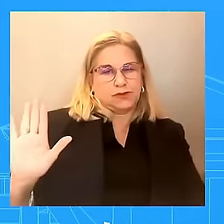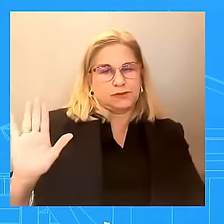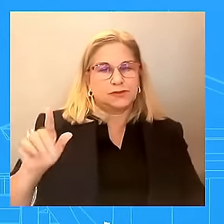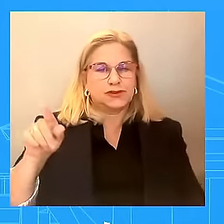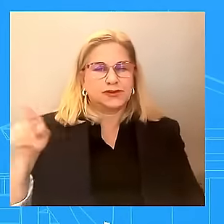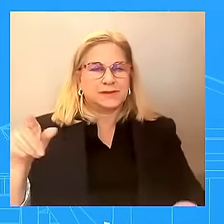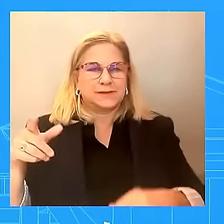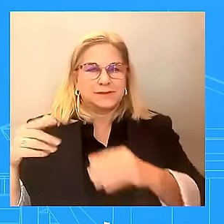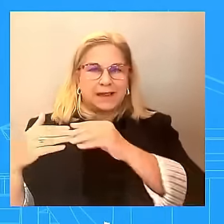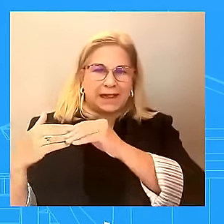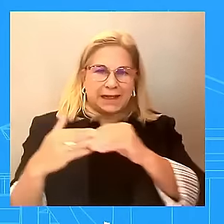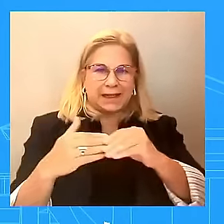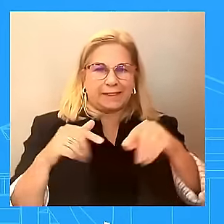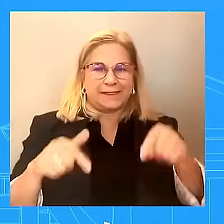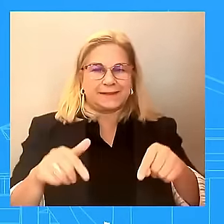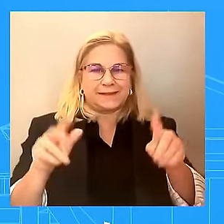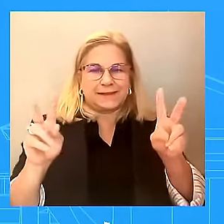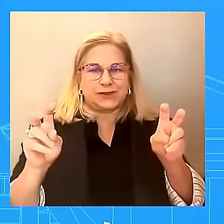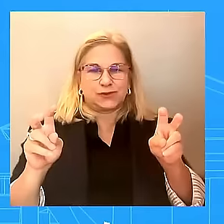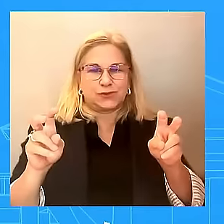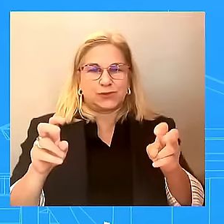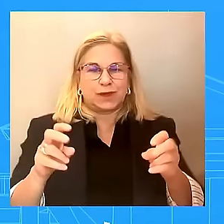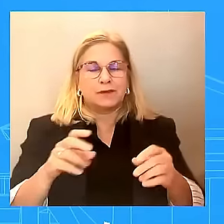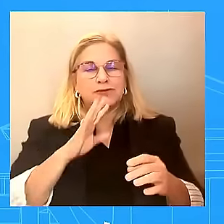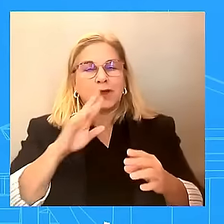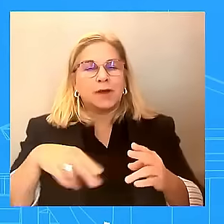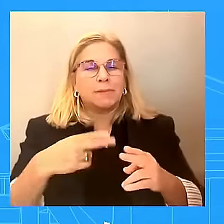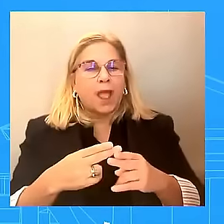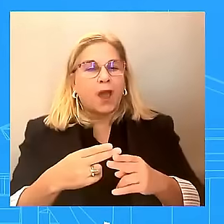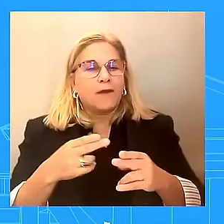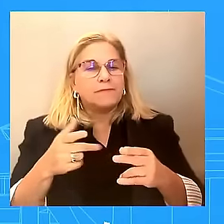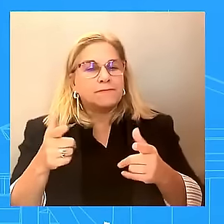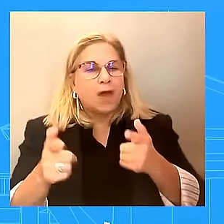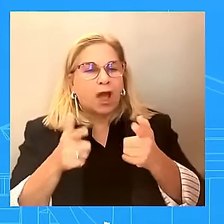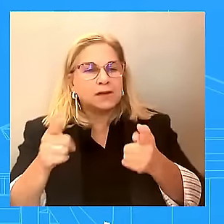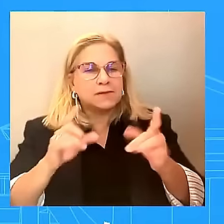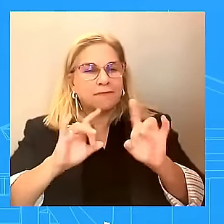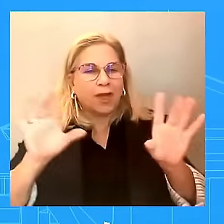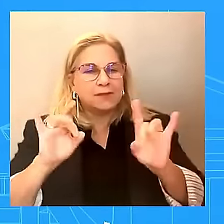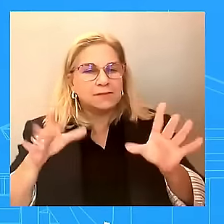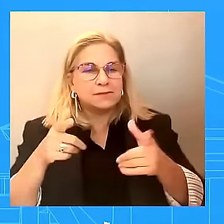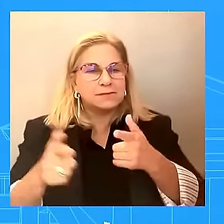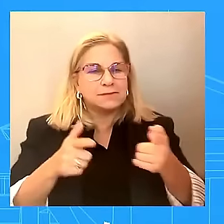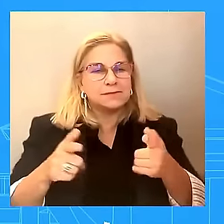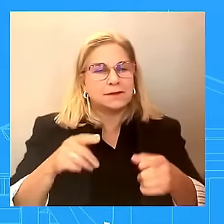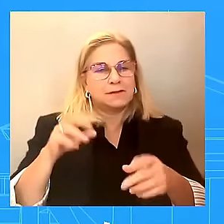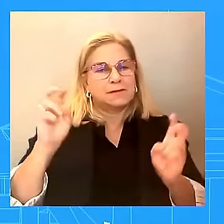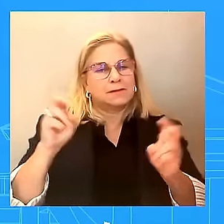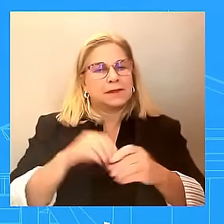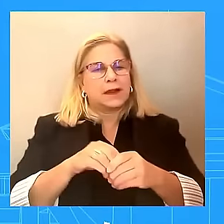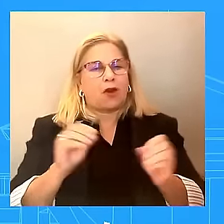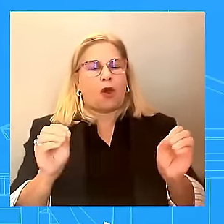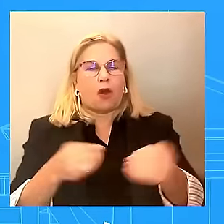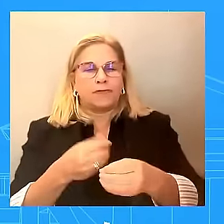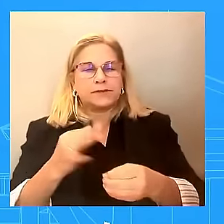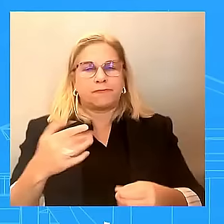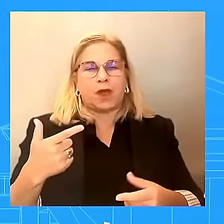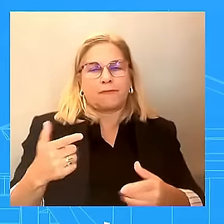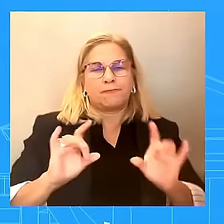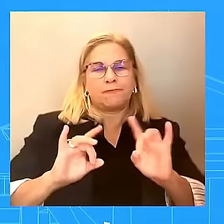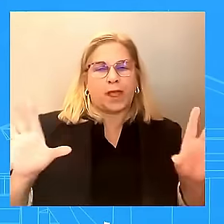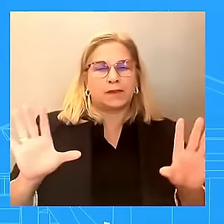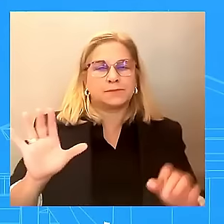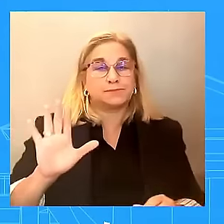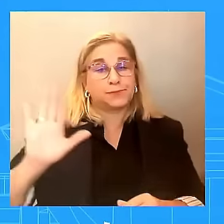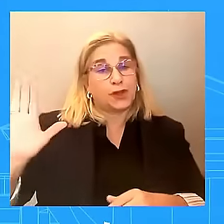of Gun Violence and has taken this seriously, not just as a Vice President, but throughout her career, and has been, obviously, a